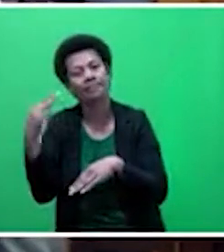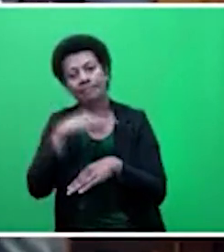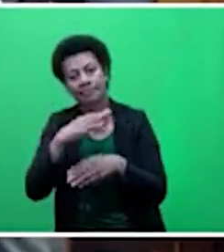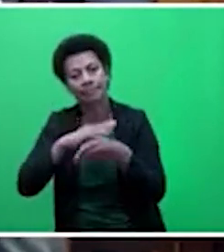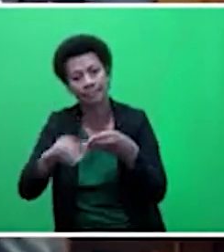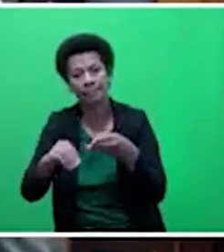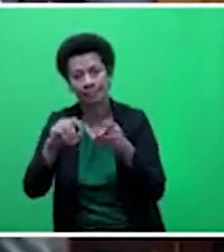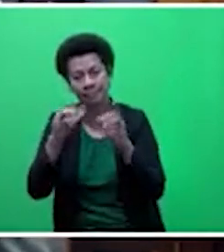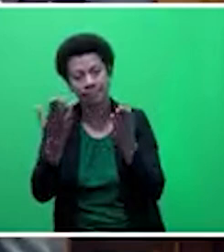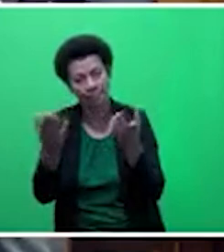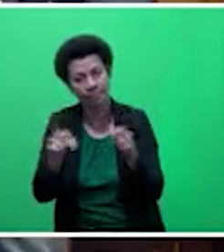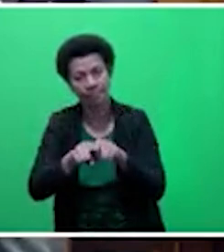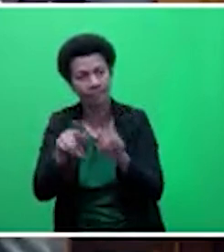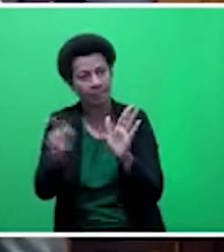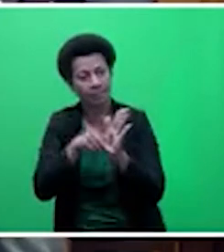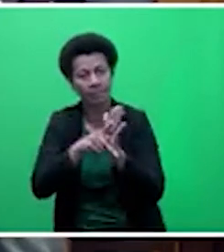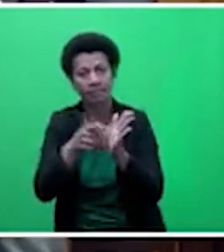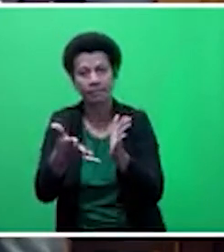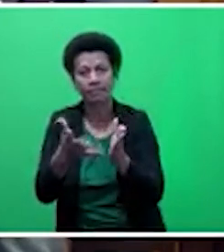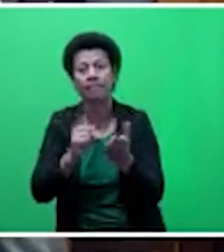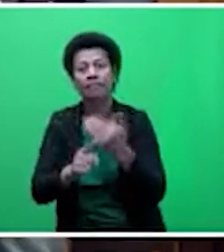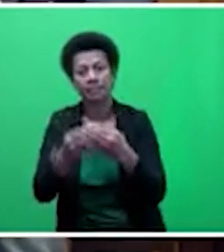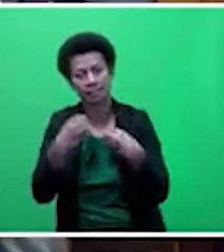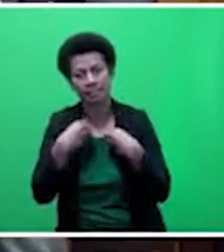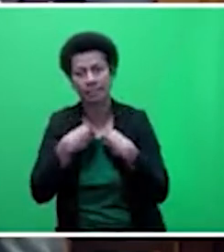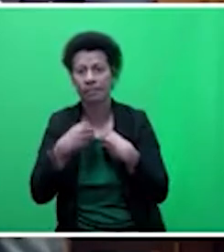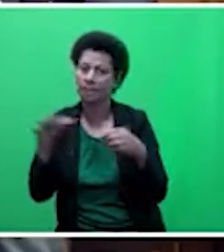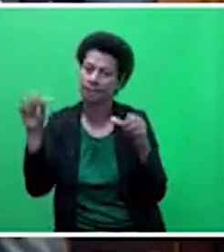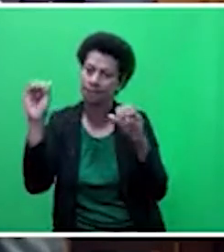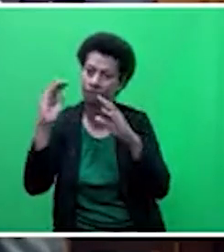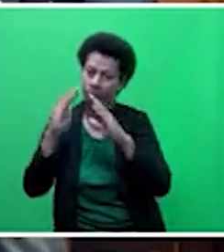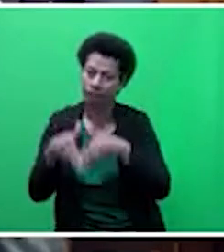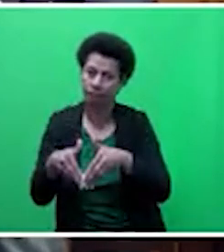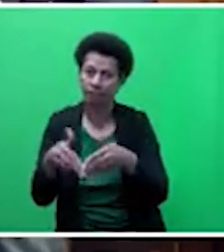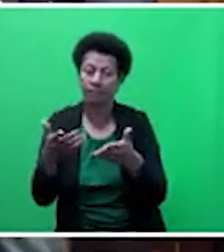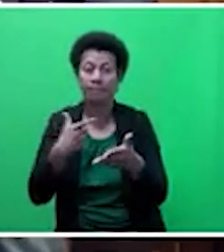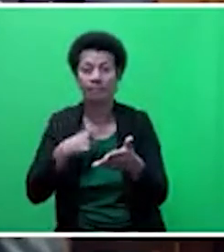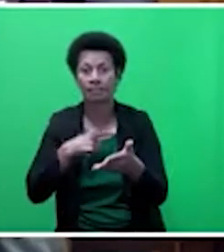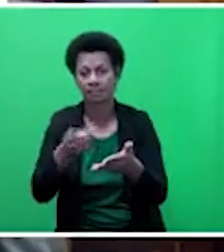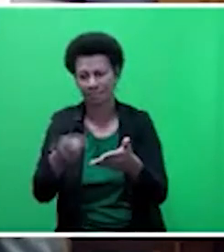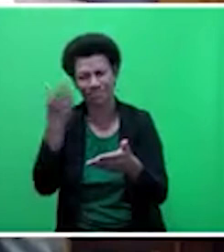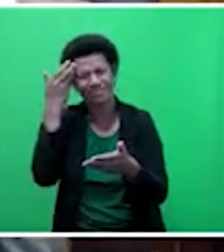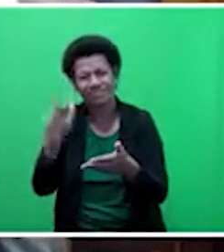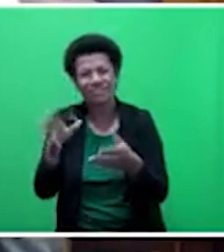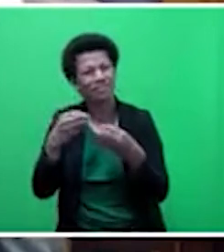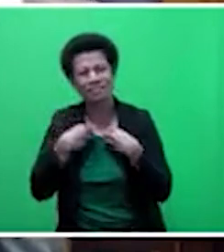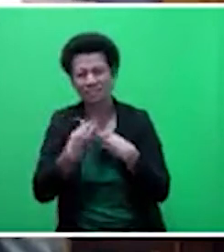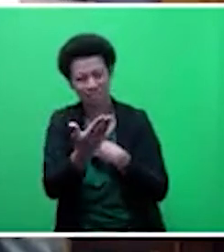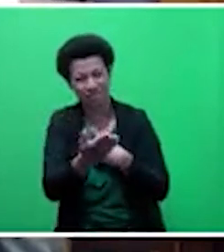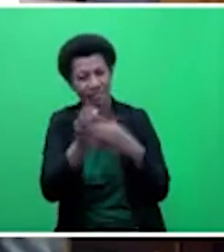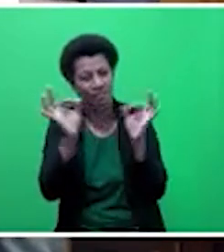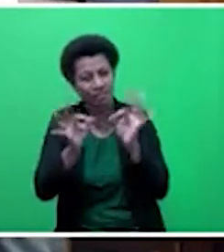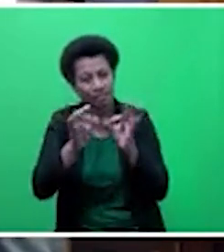at $300 a price. The entire business will shut down. They won't be able to run the business. Because you don't know how to run a business. He doesn't